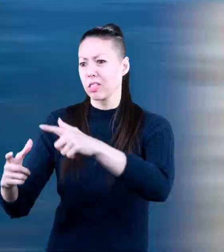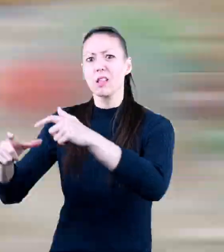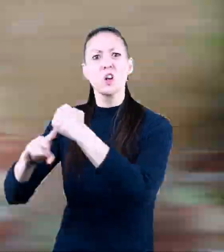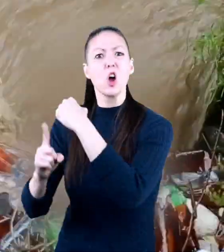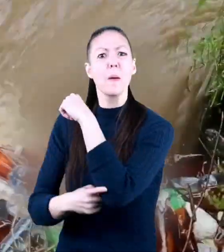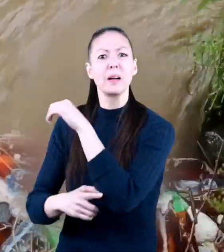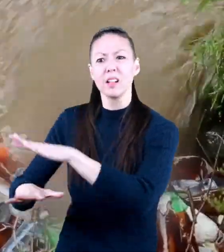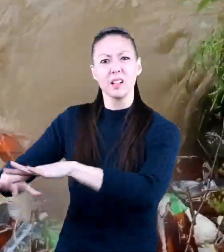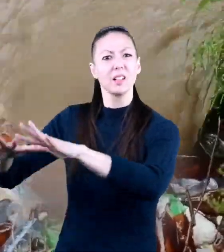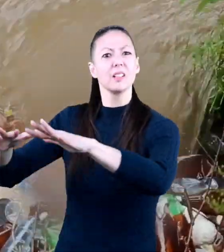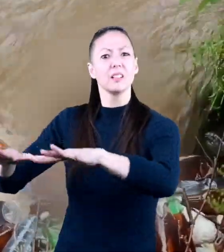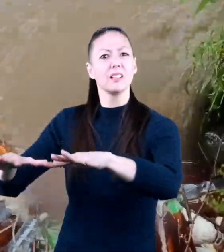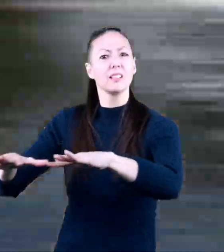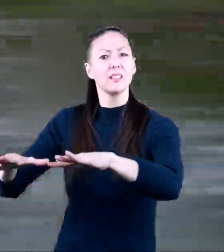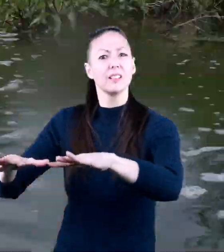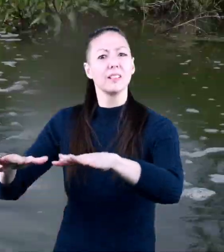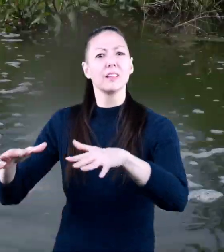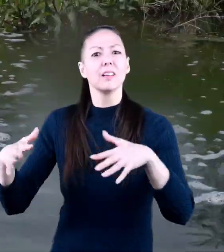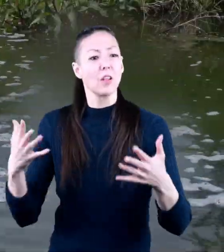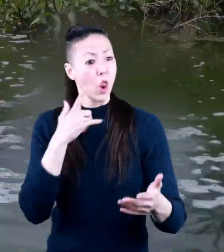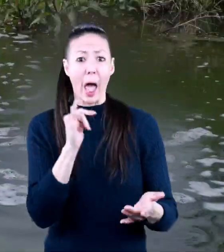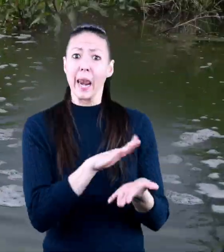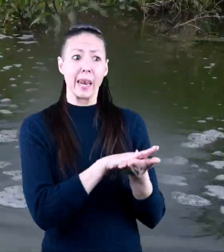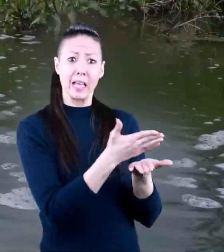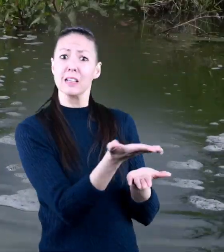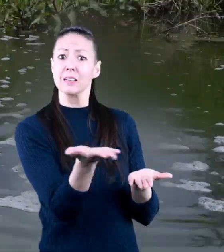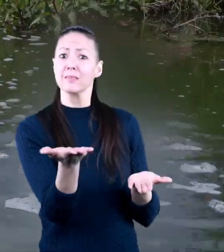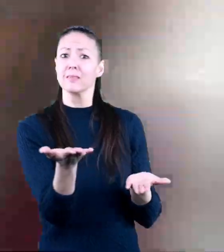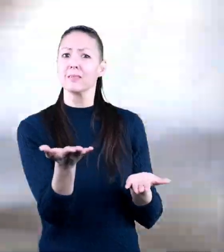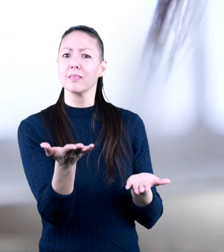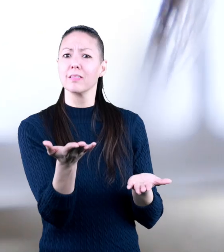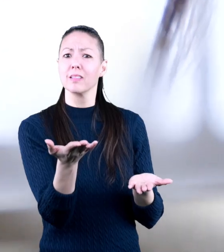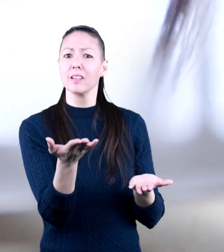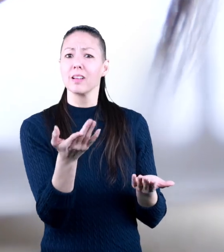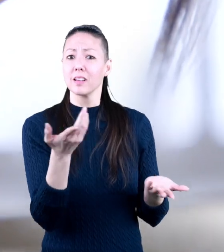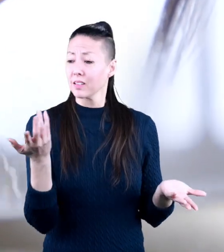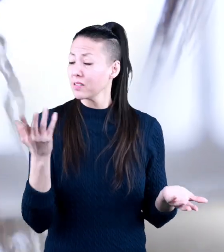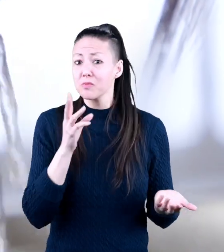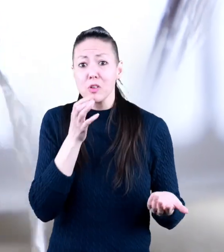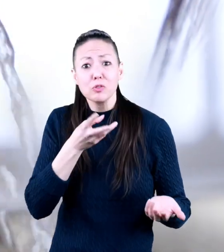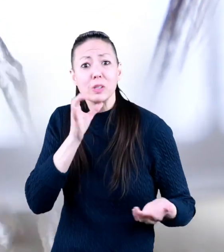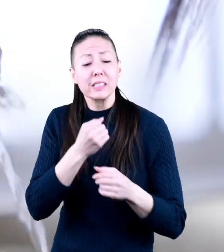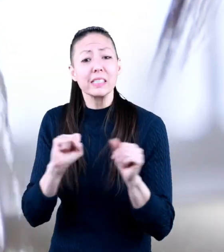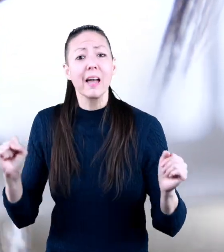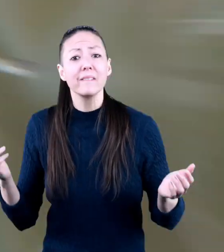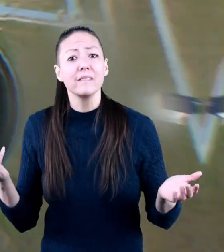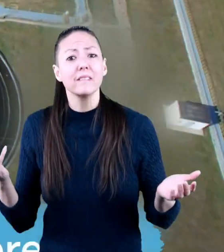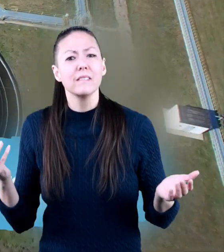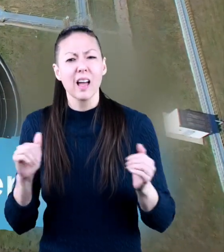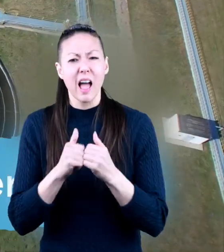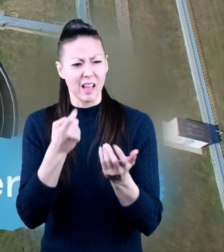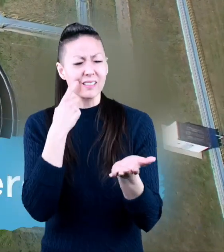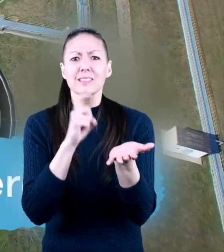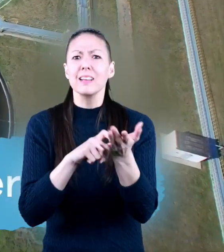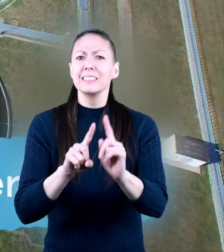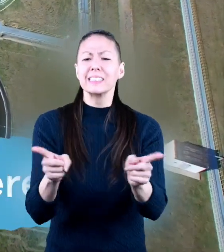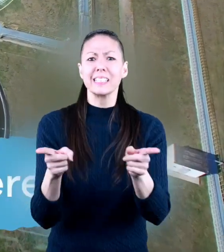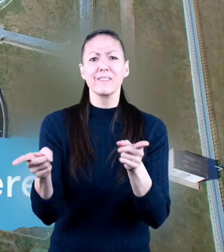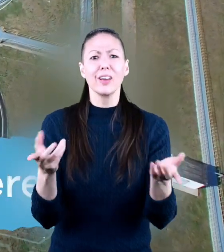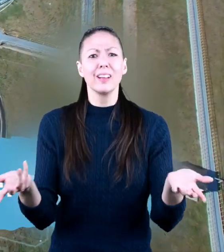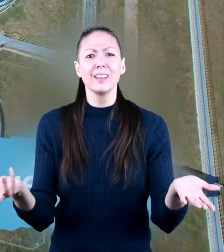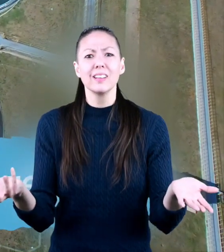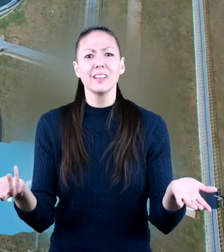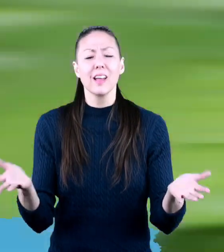floating patches of garbage but other times it can look just as clean as water that's safe to drink so how do you tell the